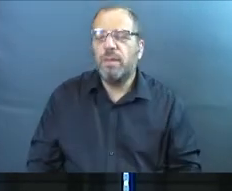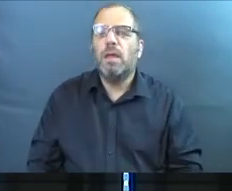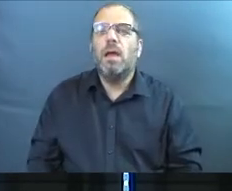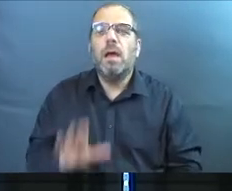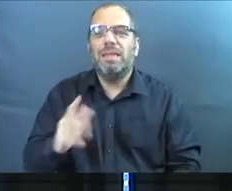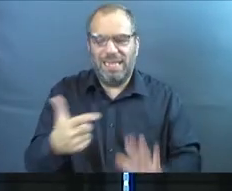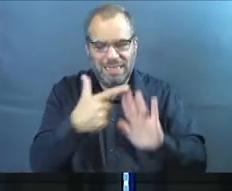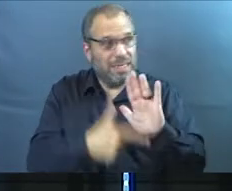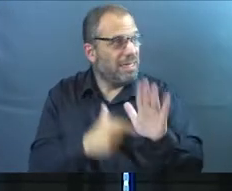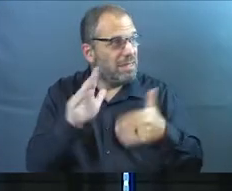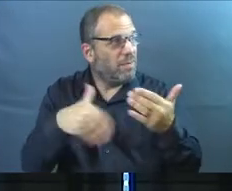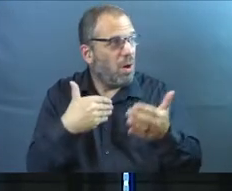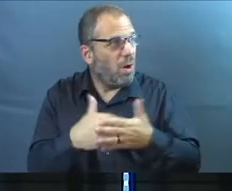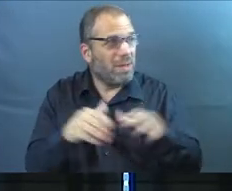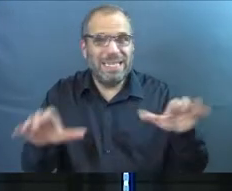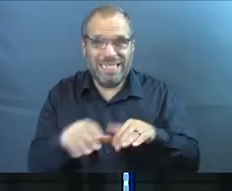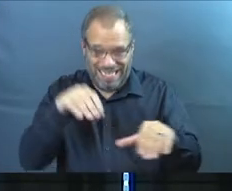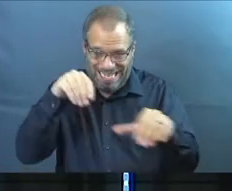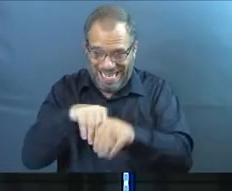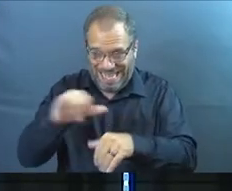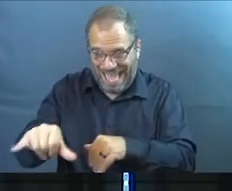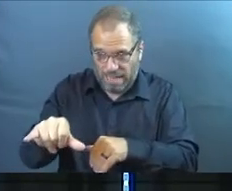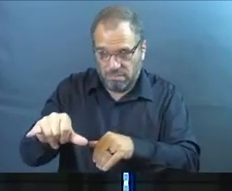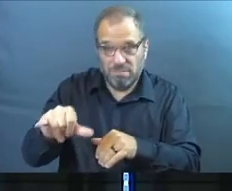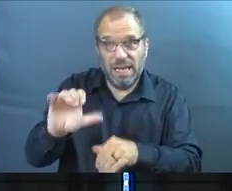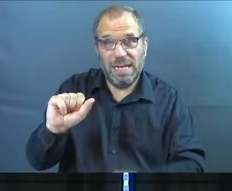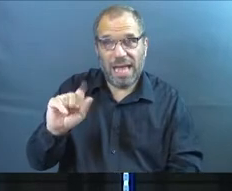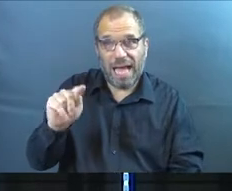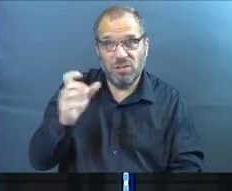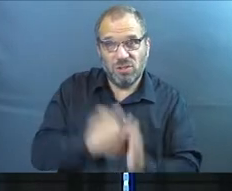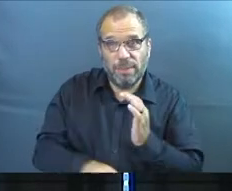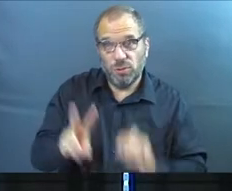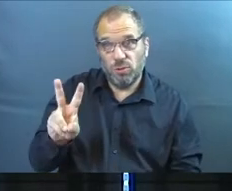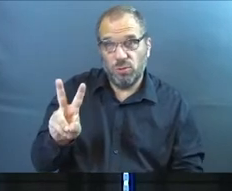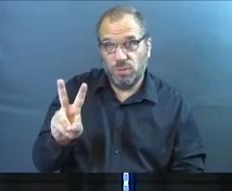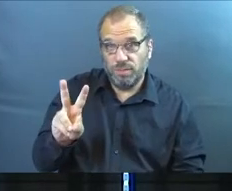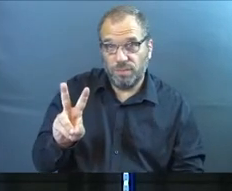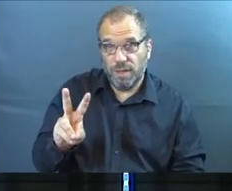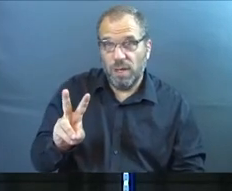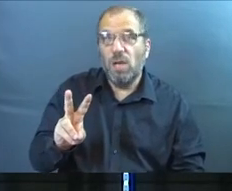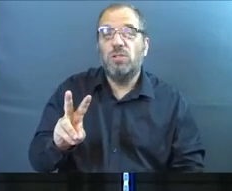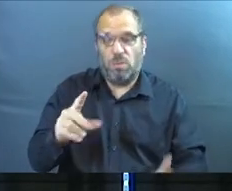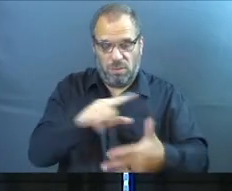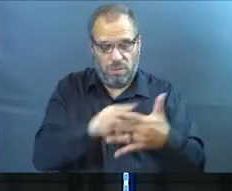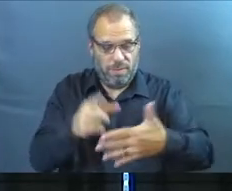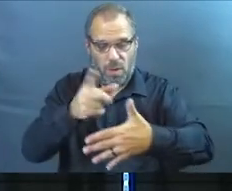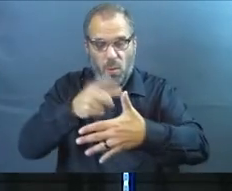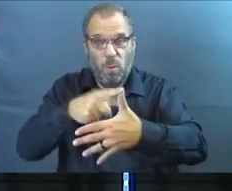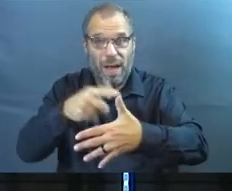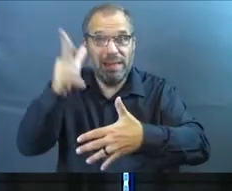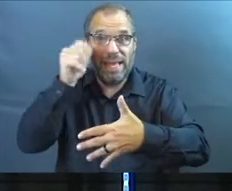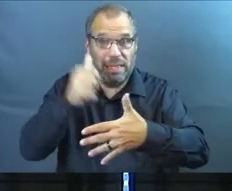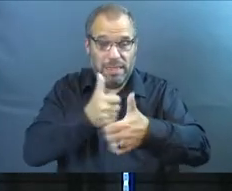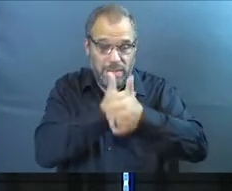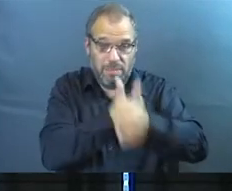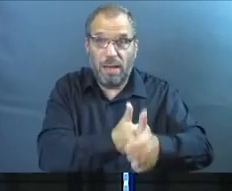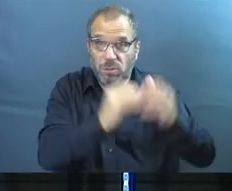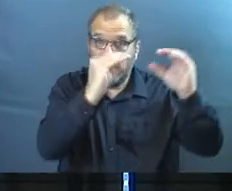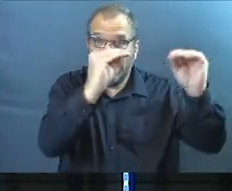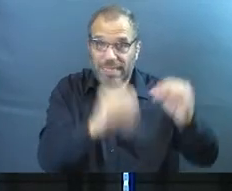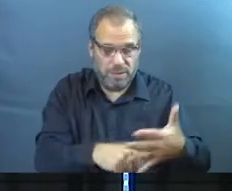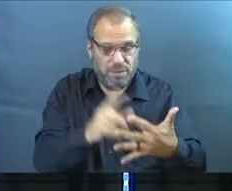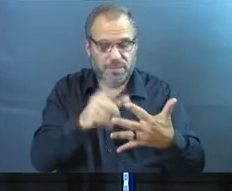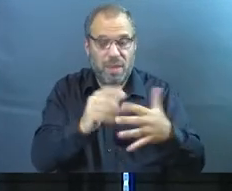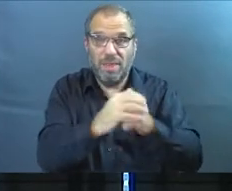This is a list of all the things that they did in that passage that we just read. So I'll take you down through it. Number one, they listened to the apostles' teaching.